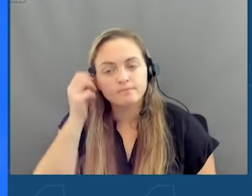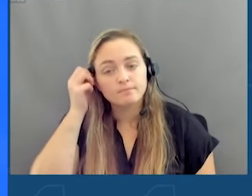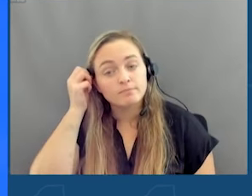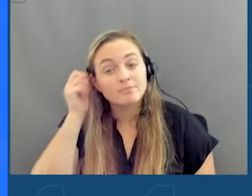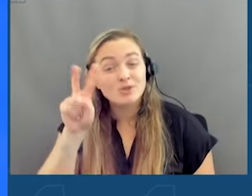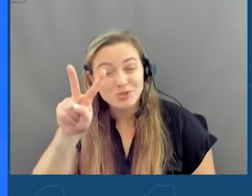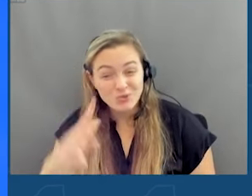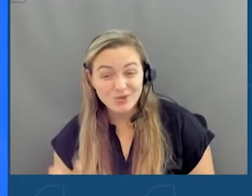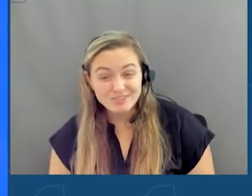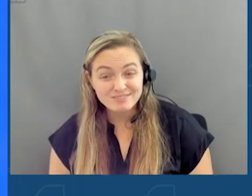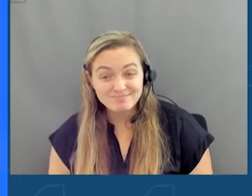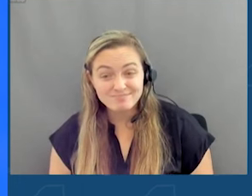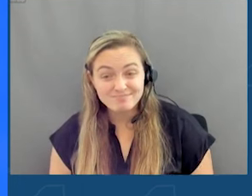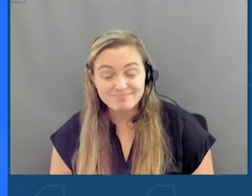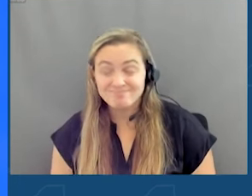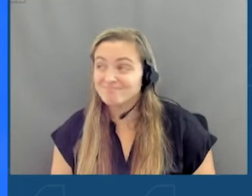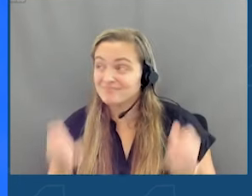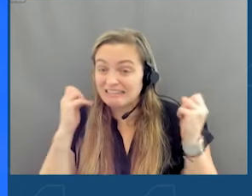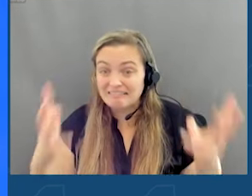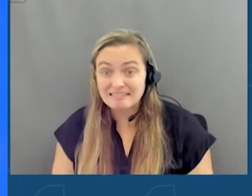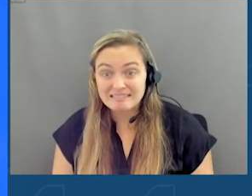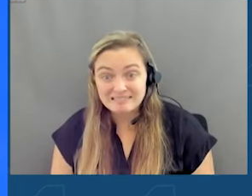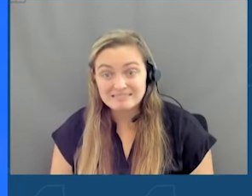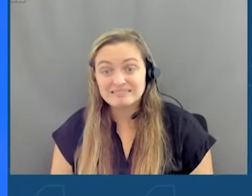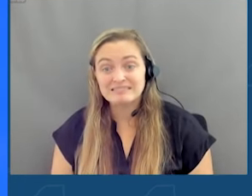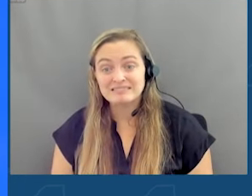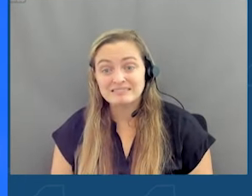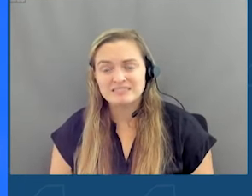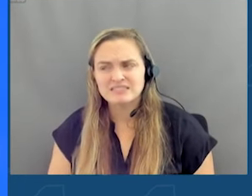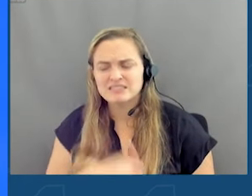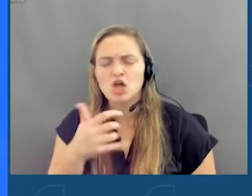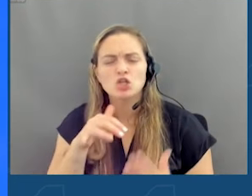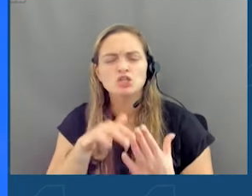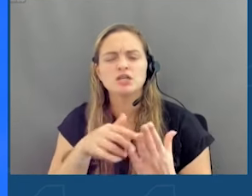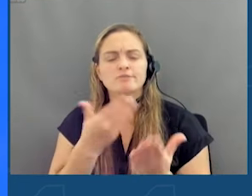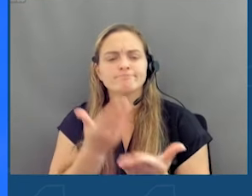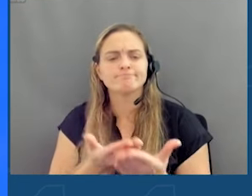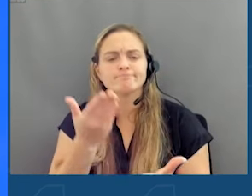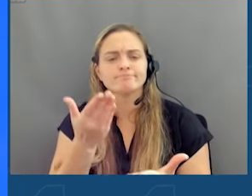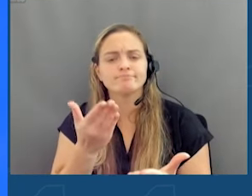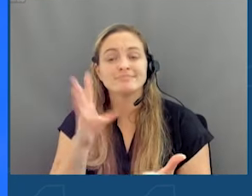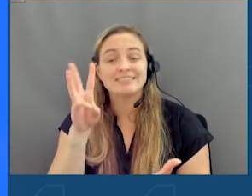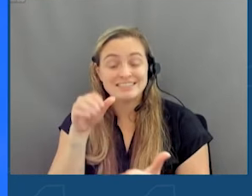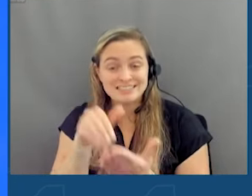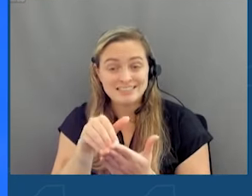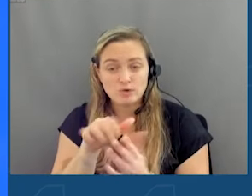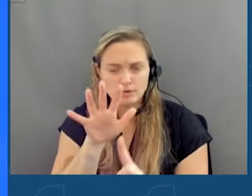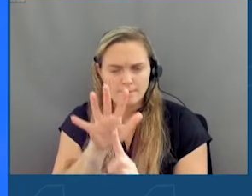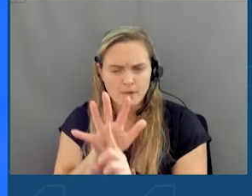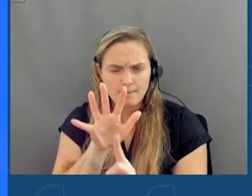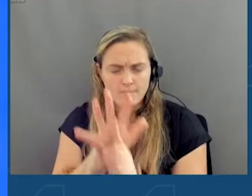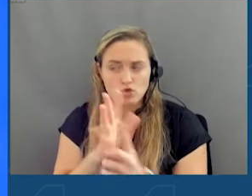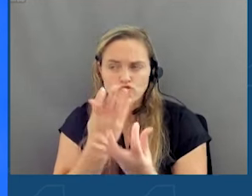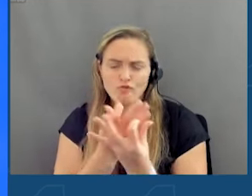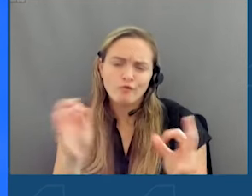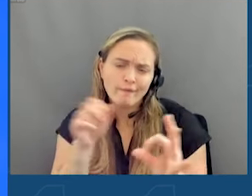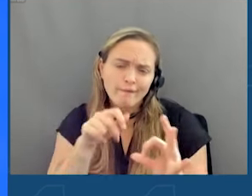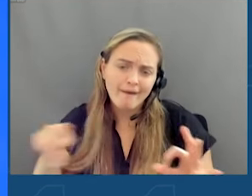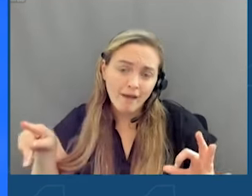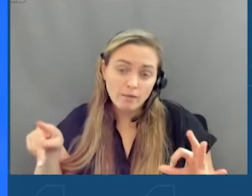That's a huge number. And then another study found that almost 6,000 popular free children's apps